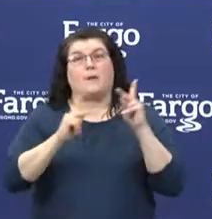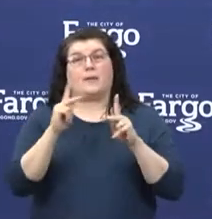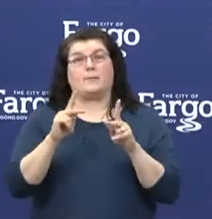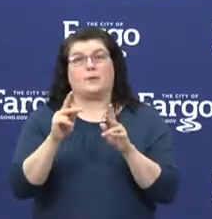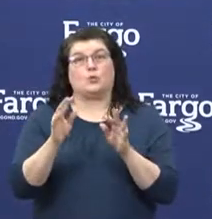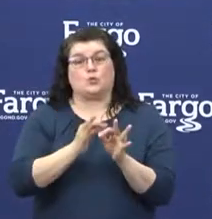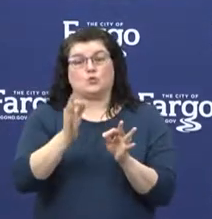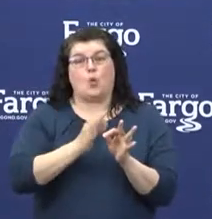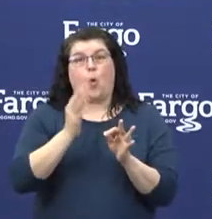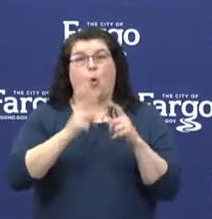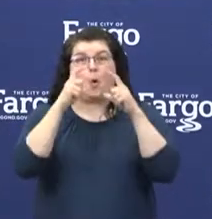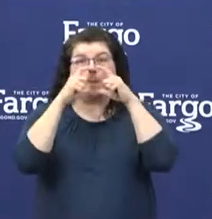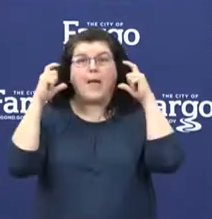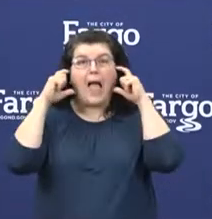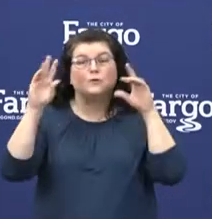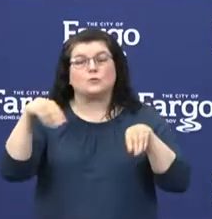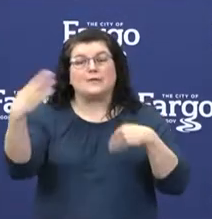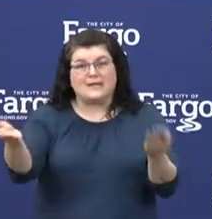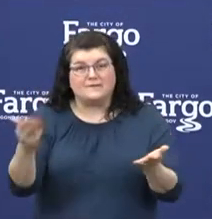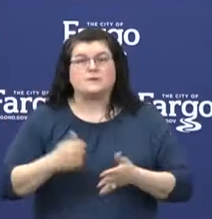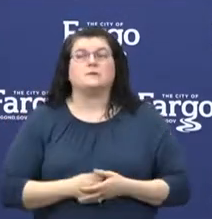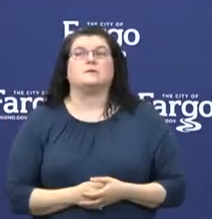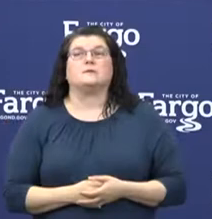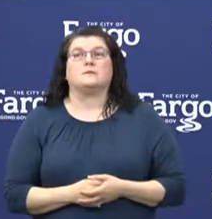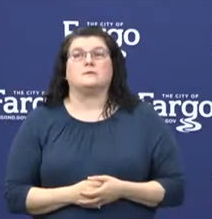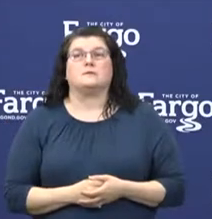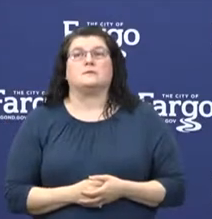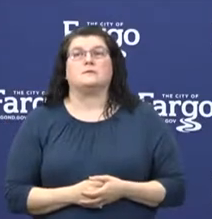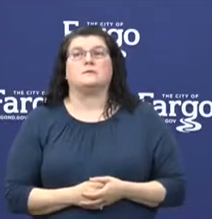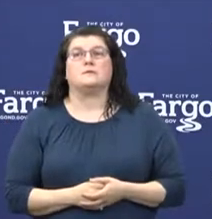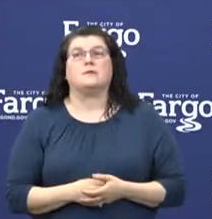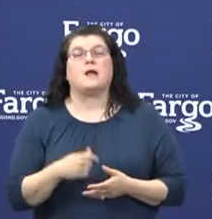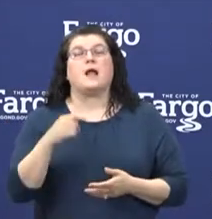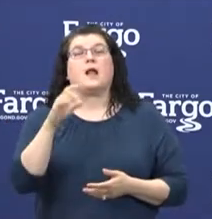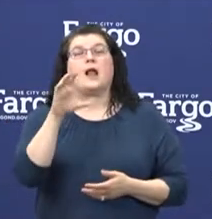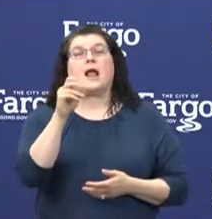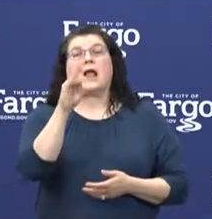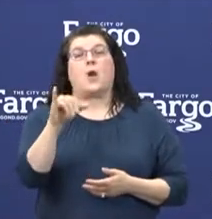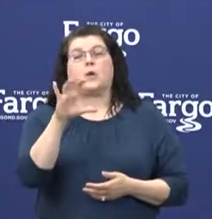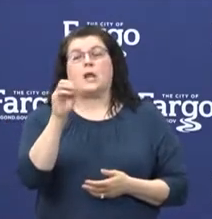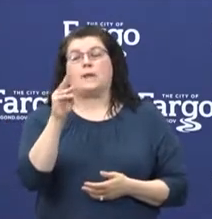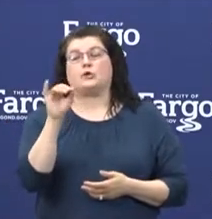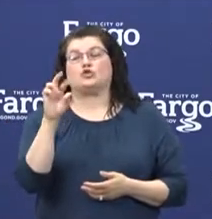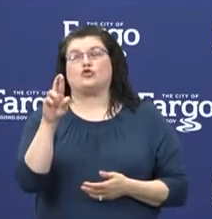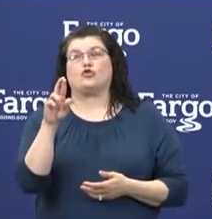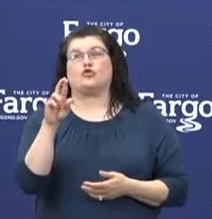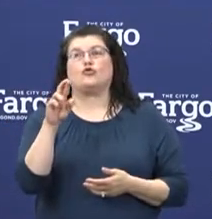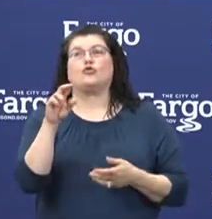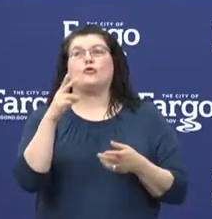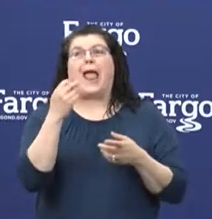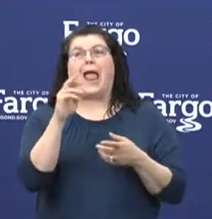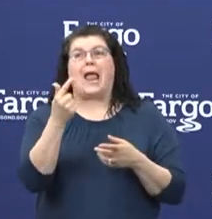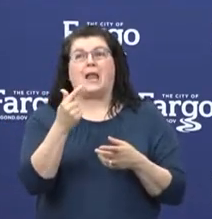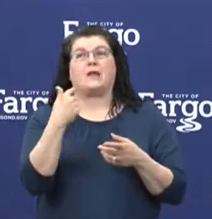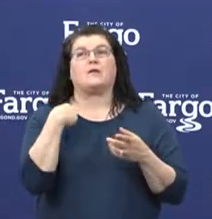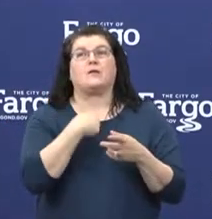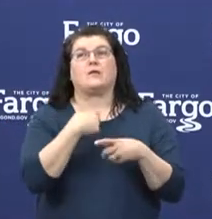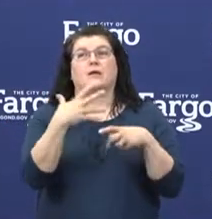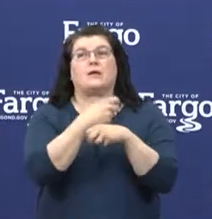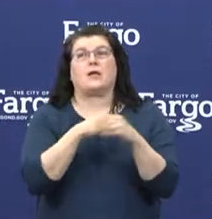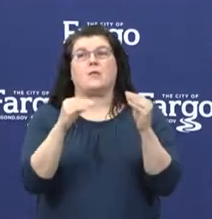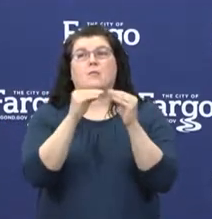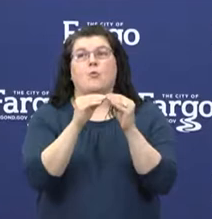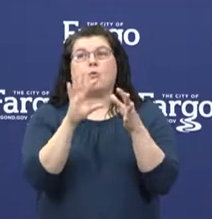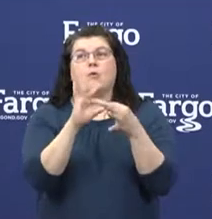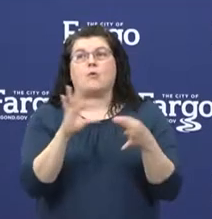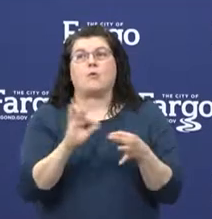congregate care facilities. And also, Clay County Commissioner Haney will touch on the impact of these masks a bit more in his remarks.